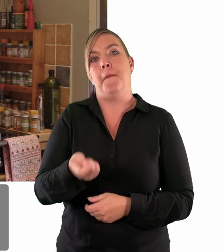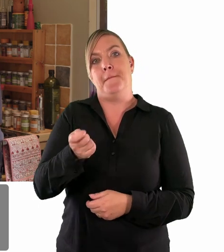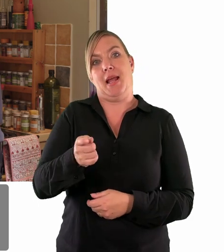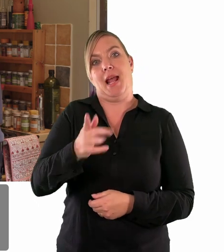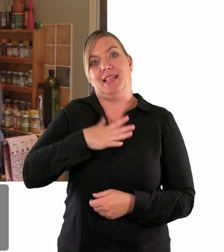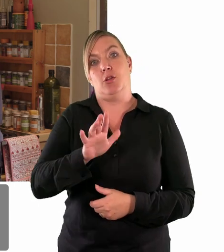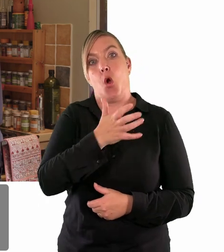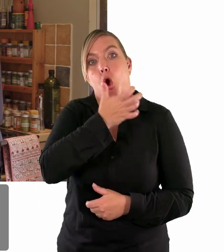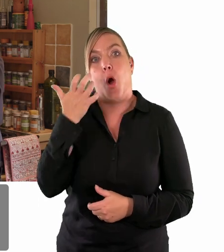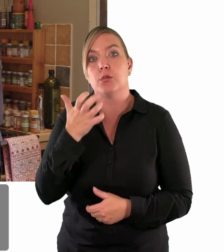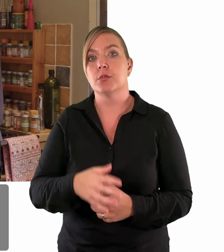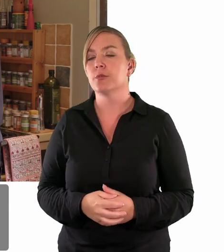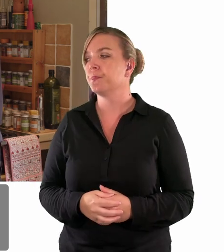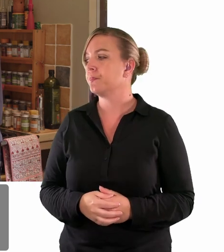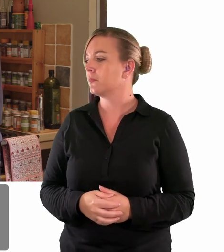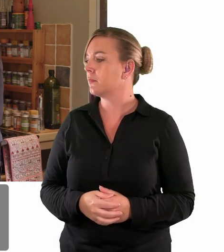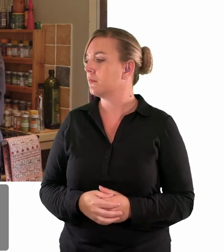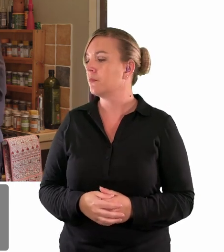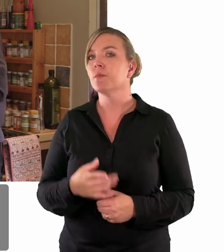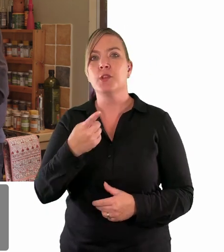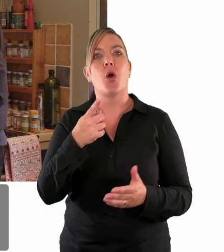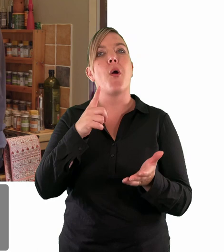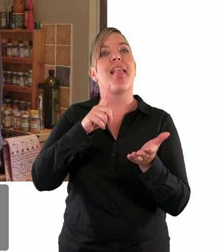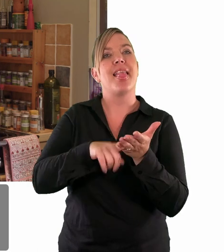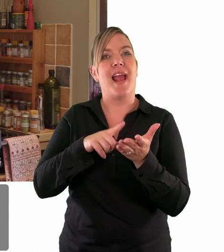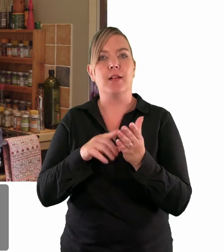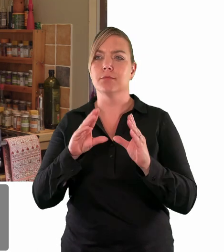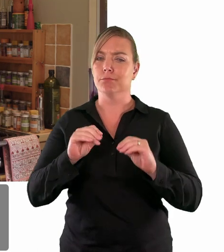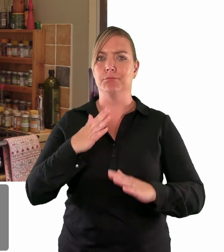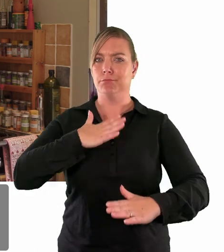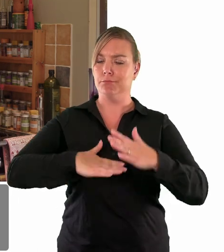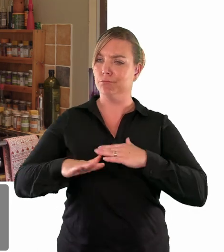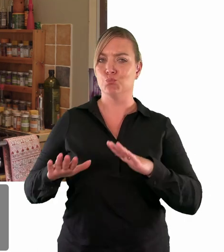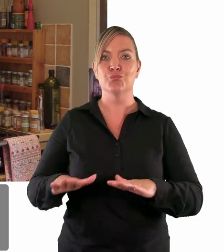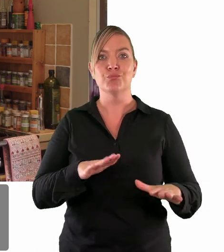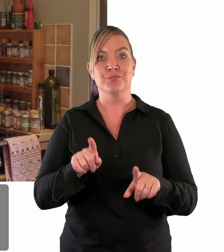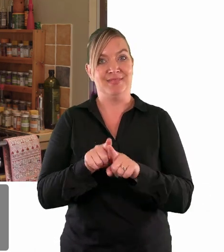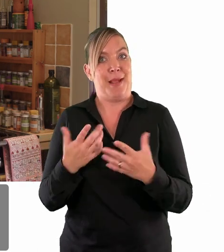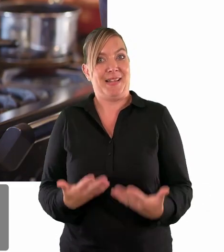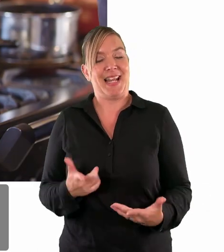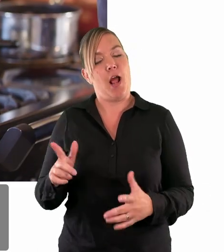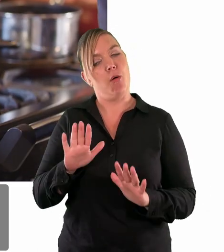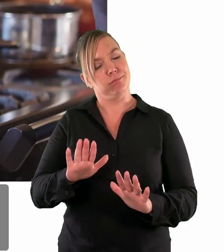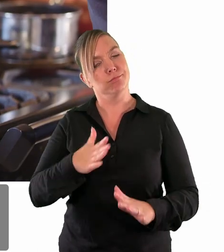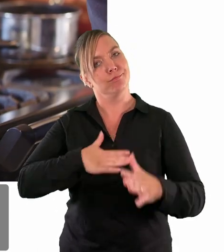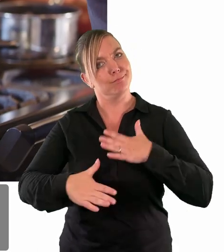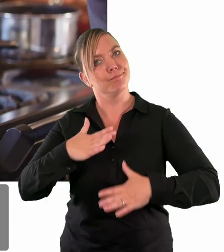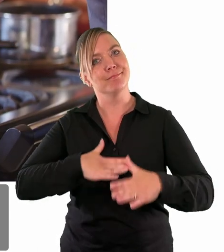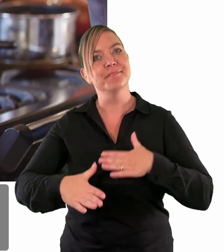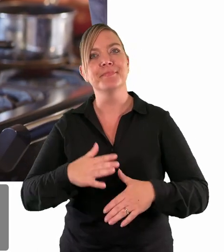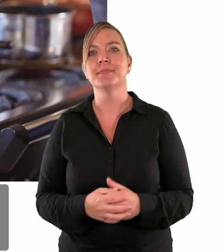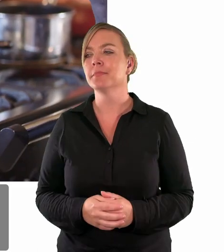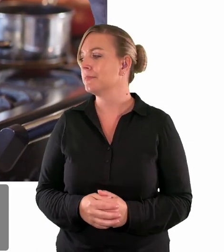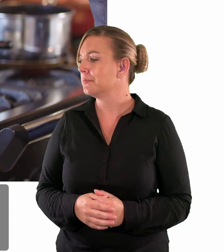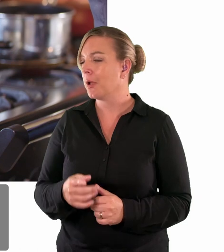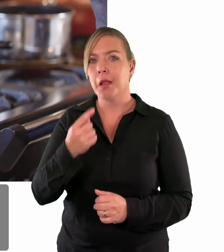so that lenten experience of just waiting for a moment that's what we're that's what we're doing just now so let's just have another go and